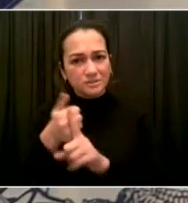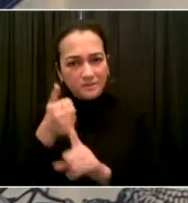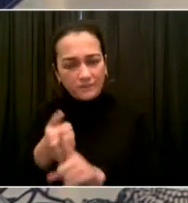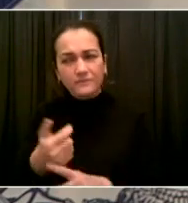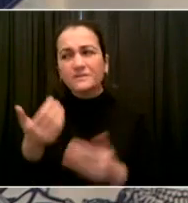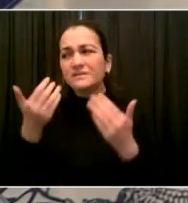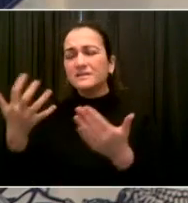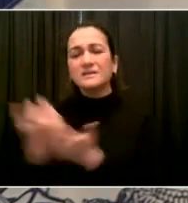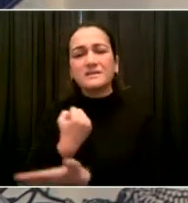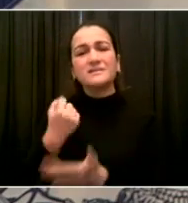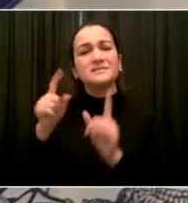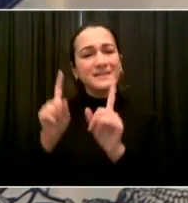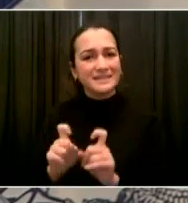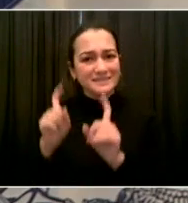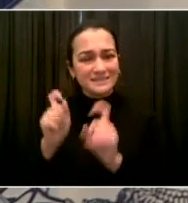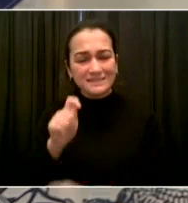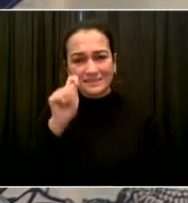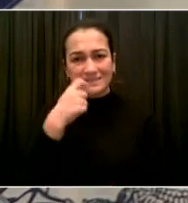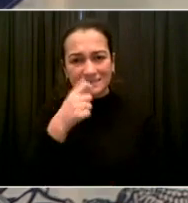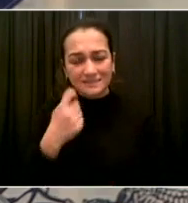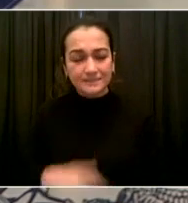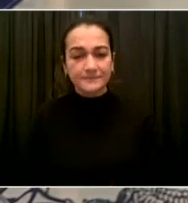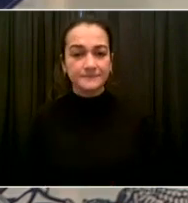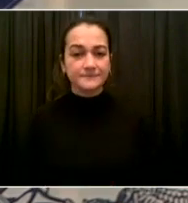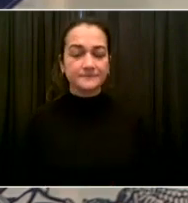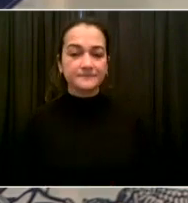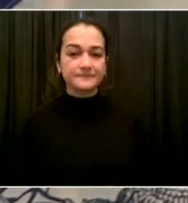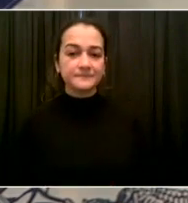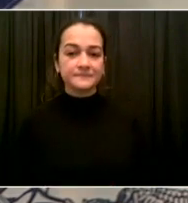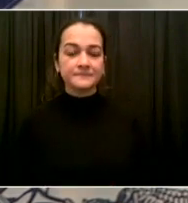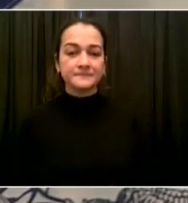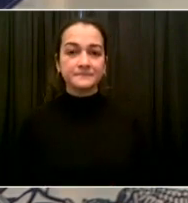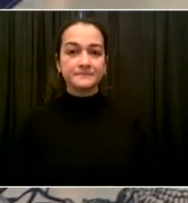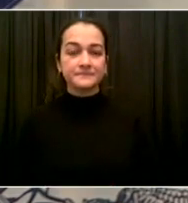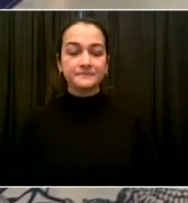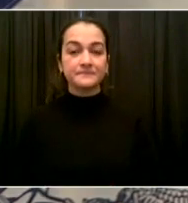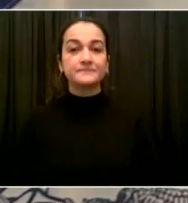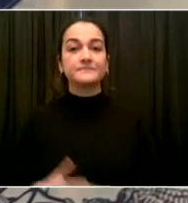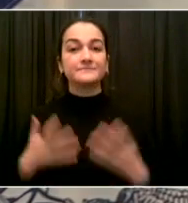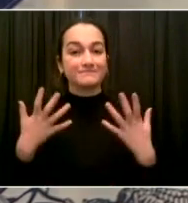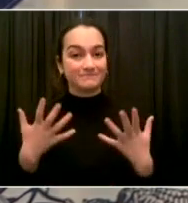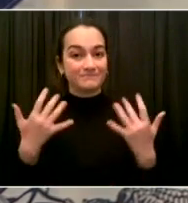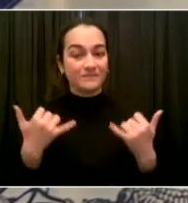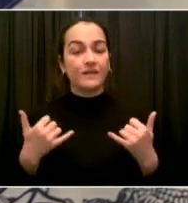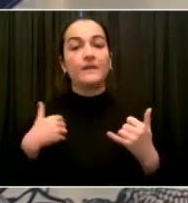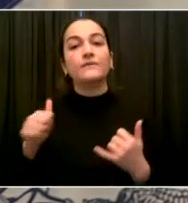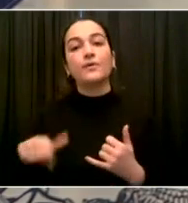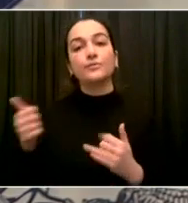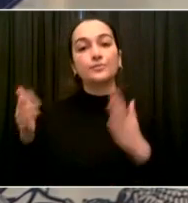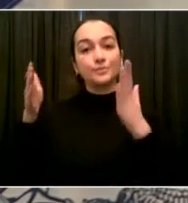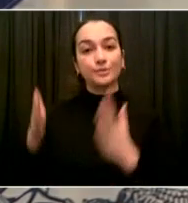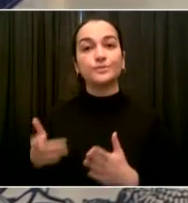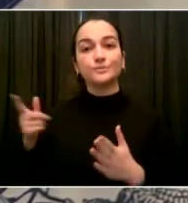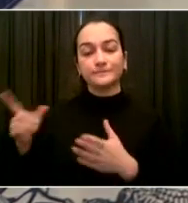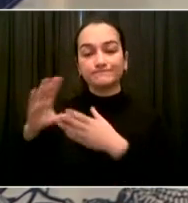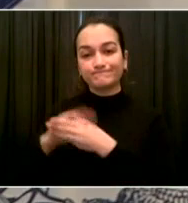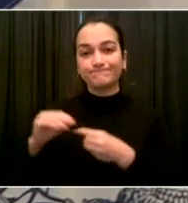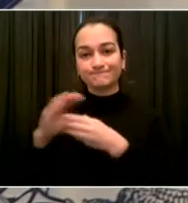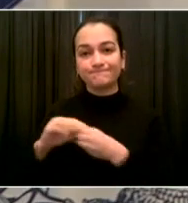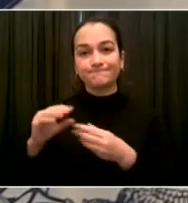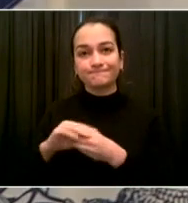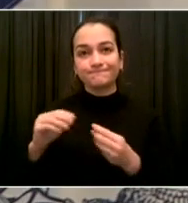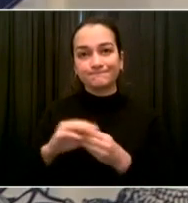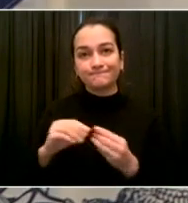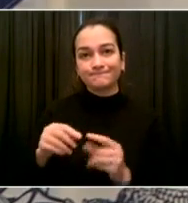and those we love in our families. I want to hear more from our city's doctor on how to stay safe,